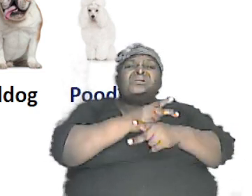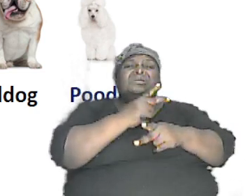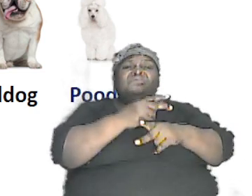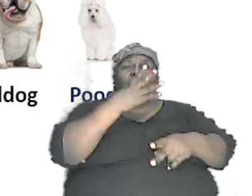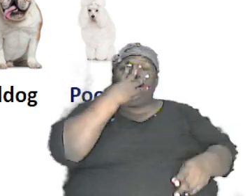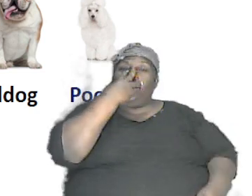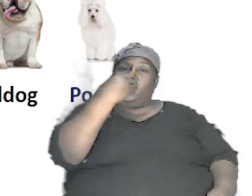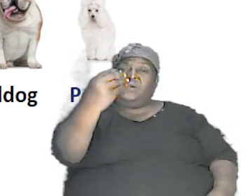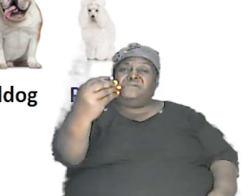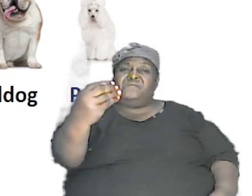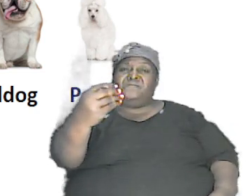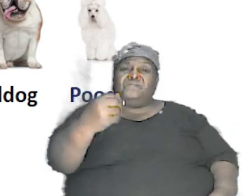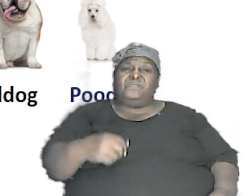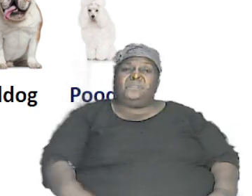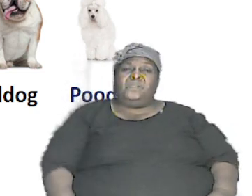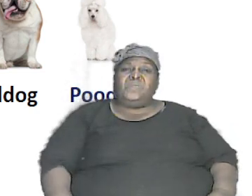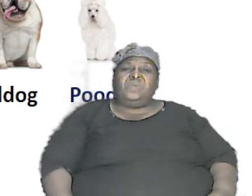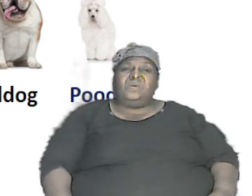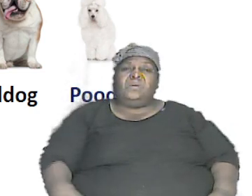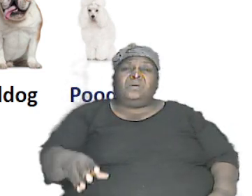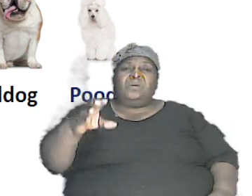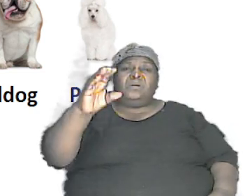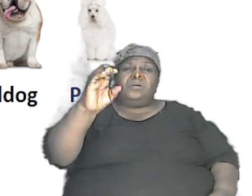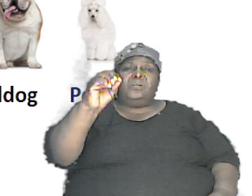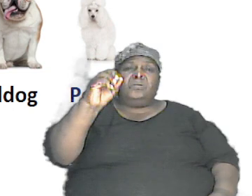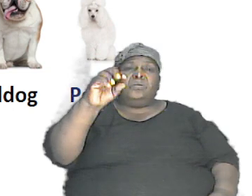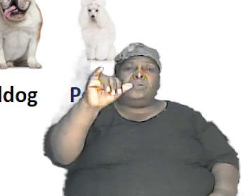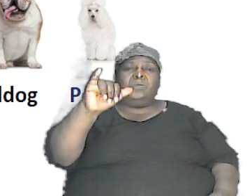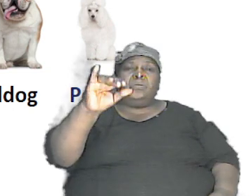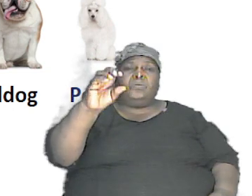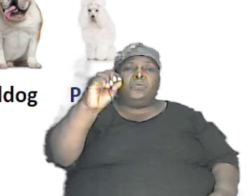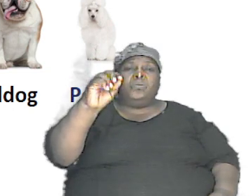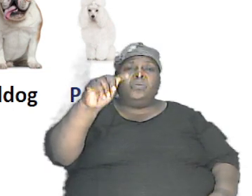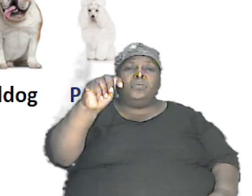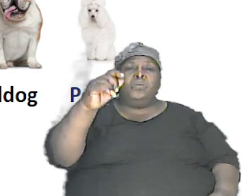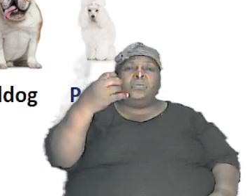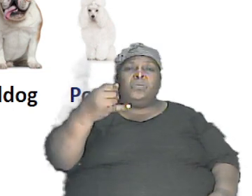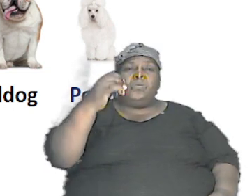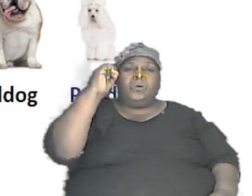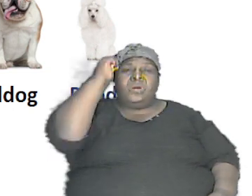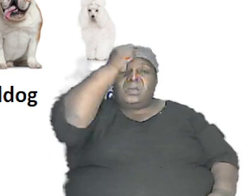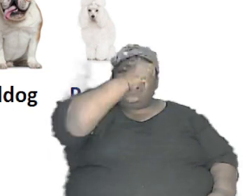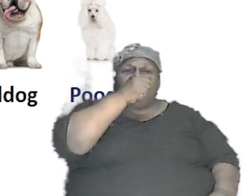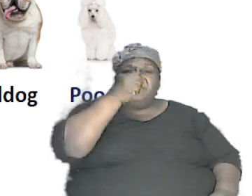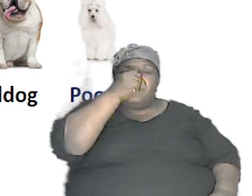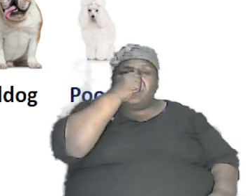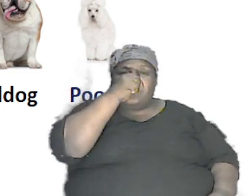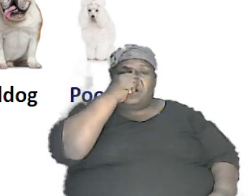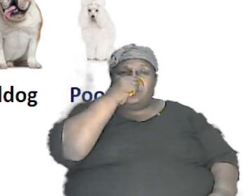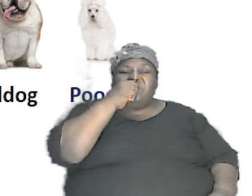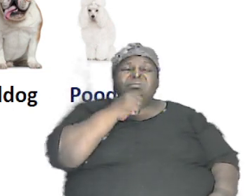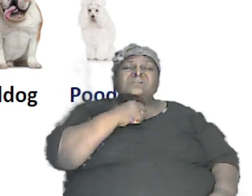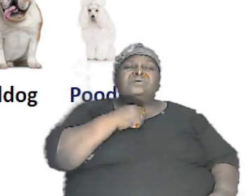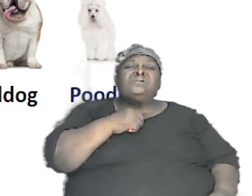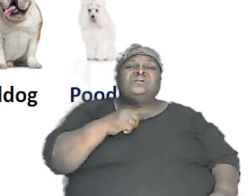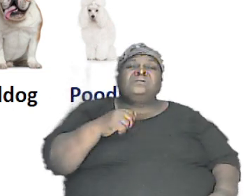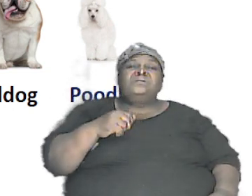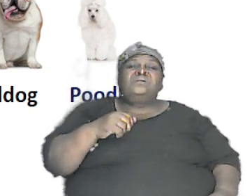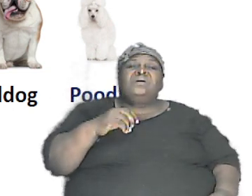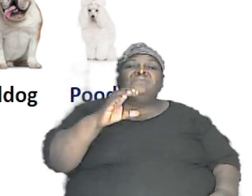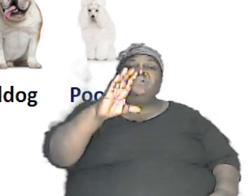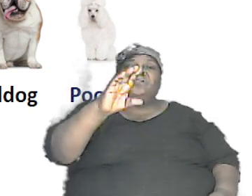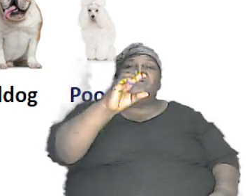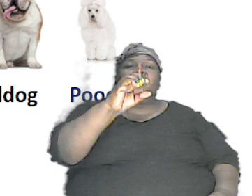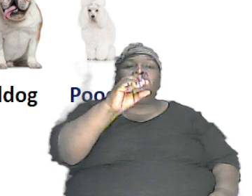wolf you have the coyote you have the African white what is happening here you know as they